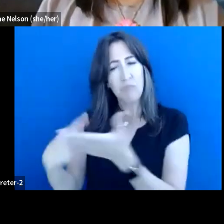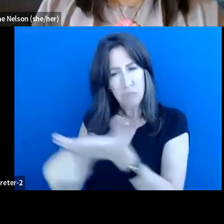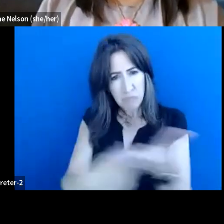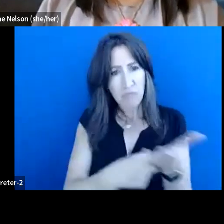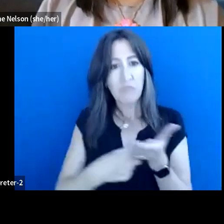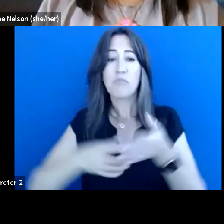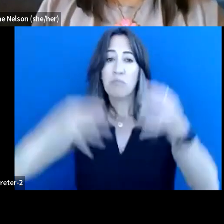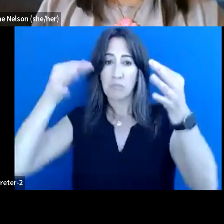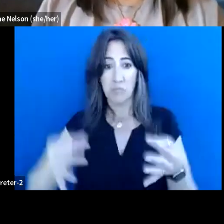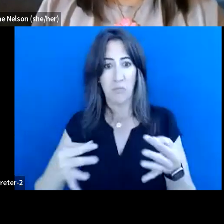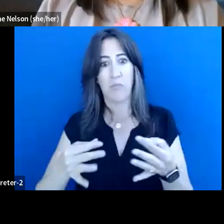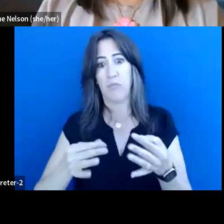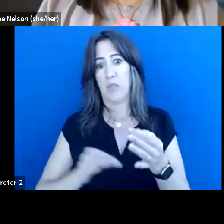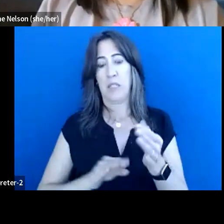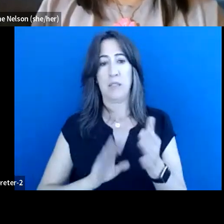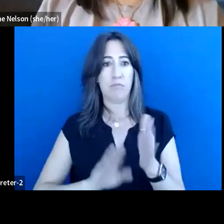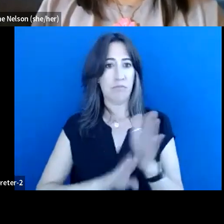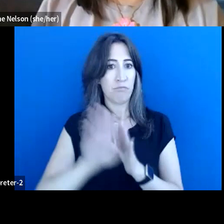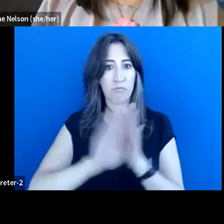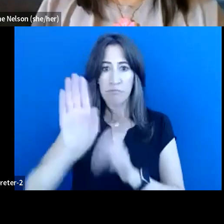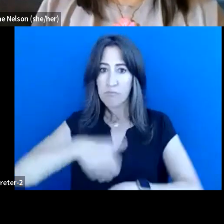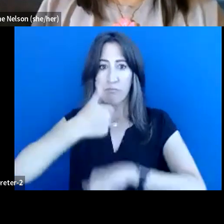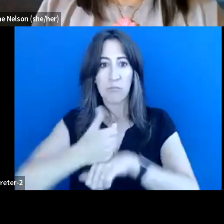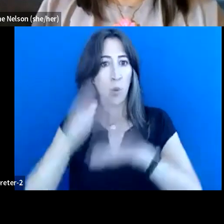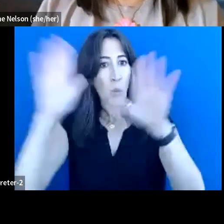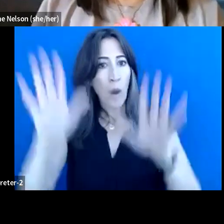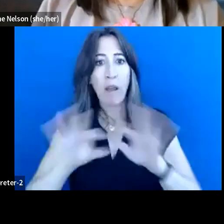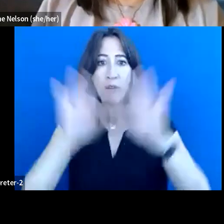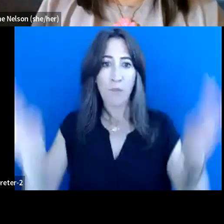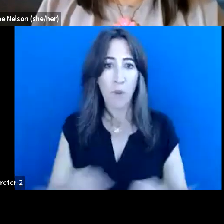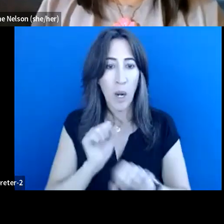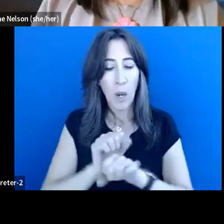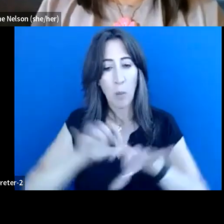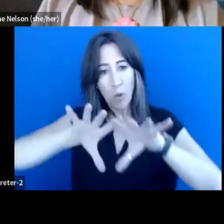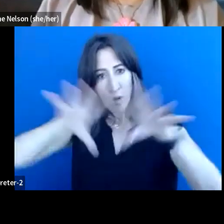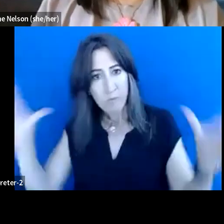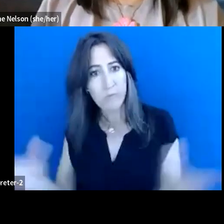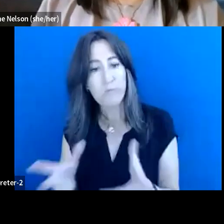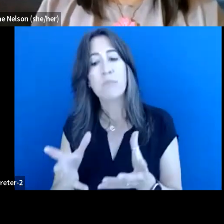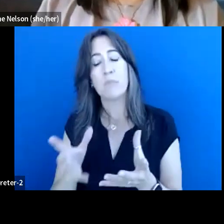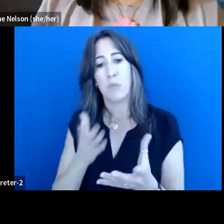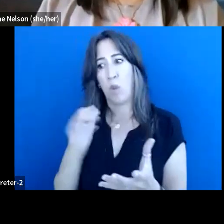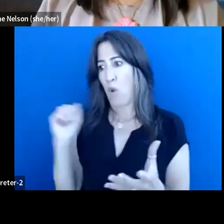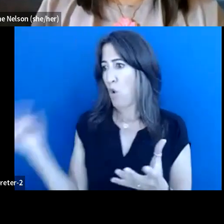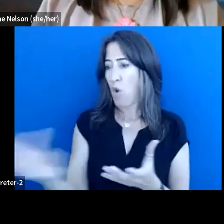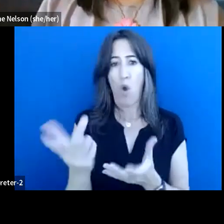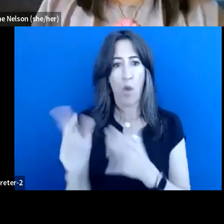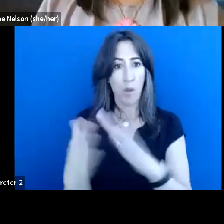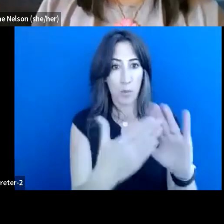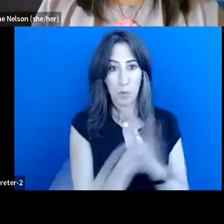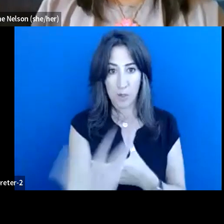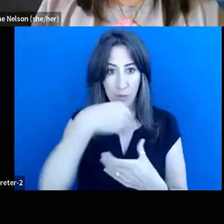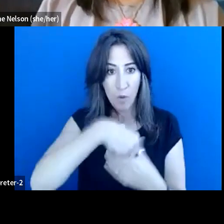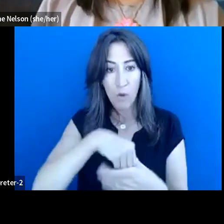great framework for that and it involves all of our communities. Um, we're, we're hoping, uh, it's built off of